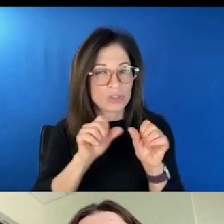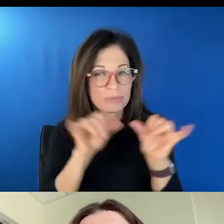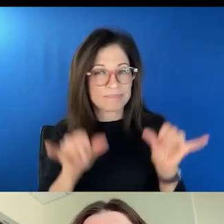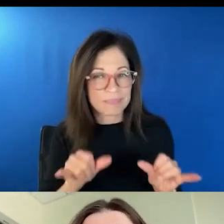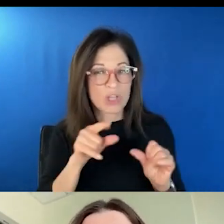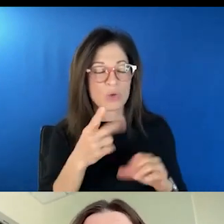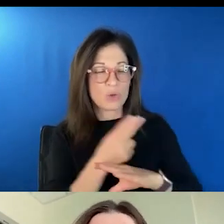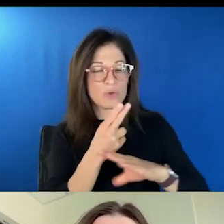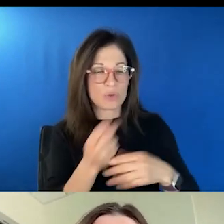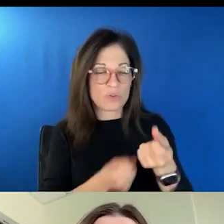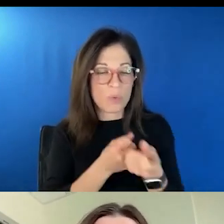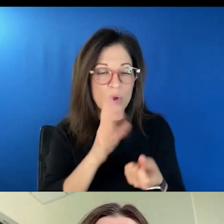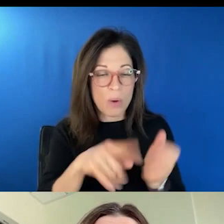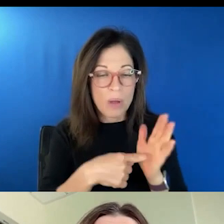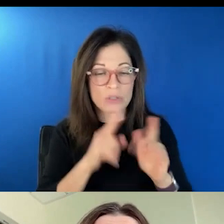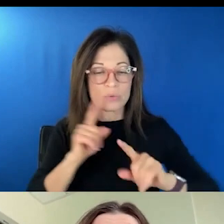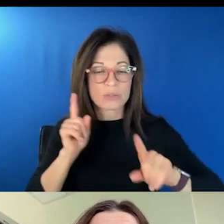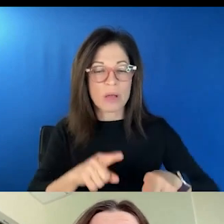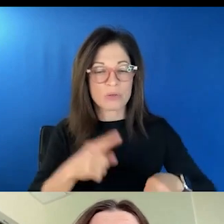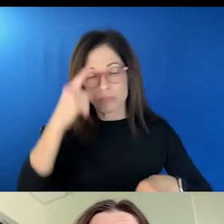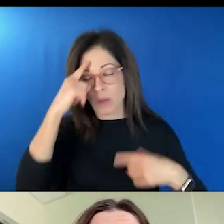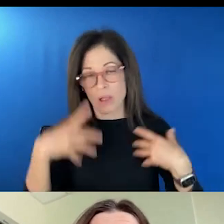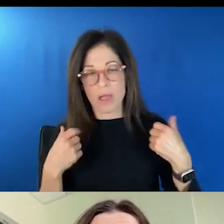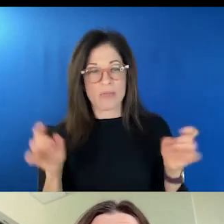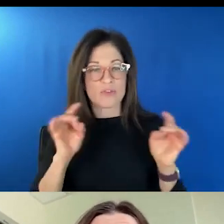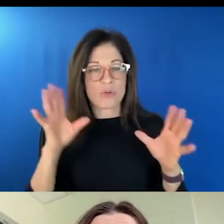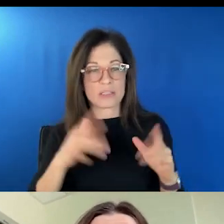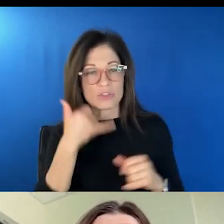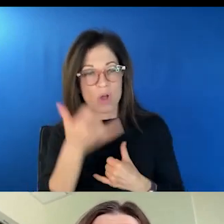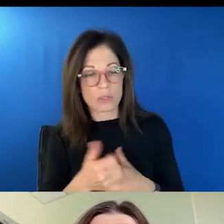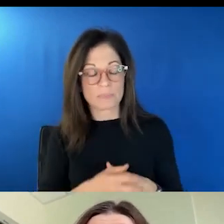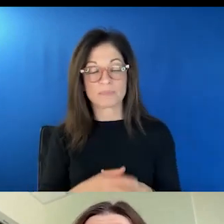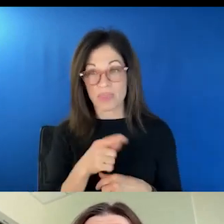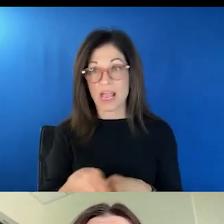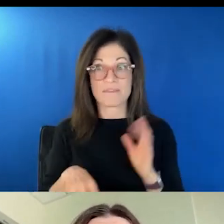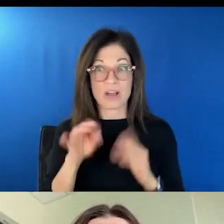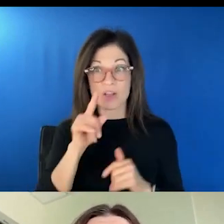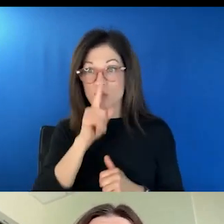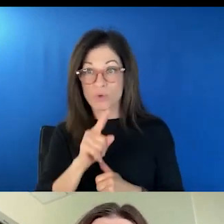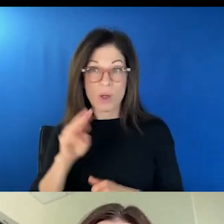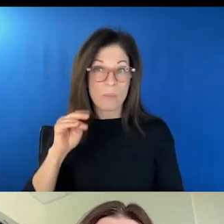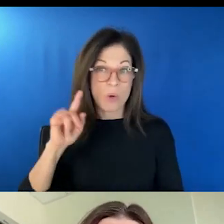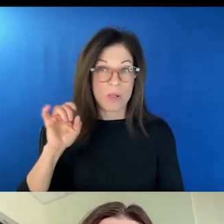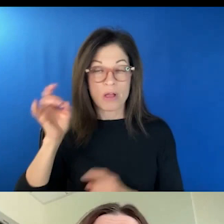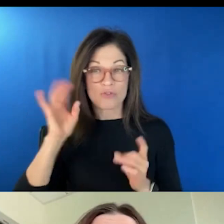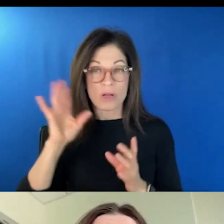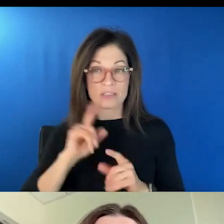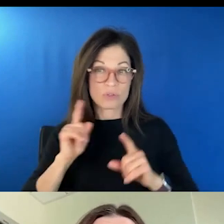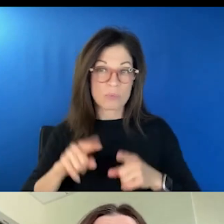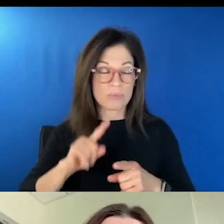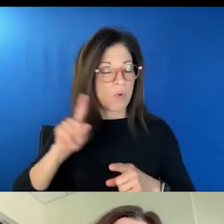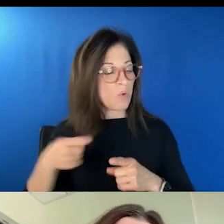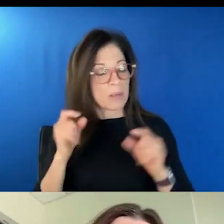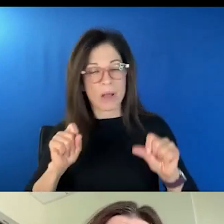using to support their models to respond to mental health crisis calls? And they found that a true mobile crisis response was only possible in